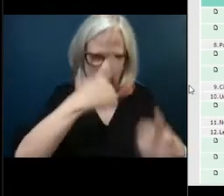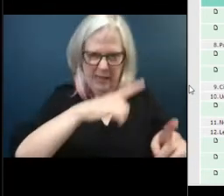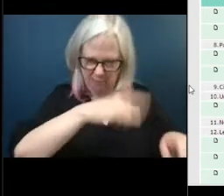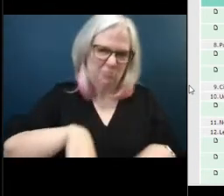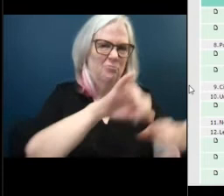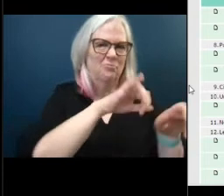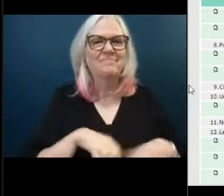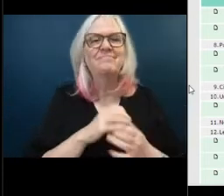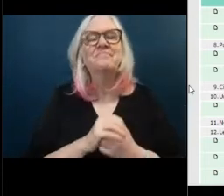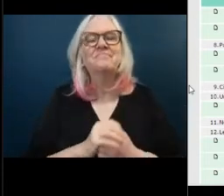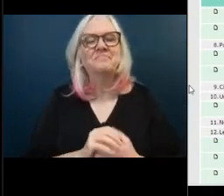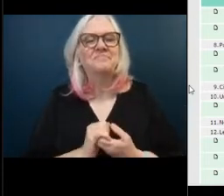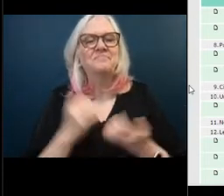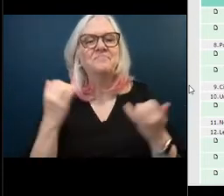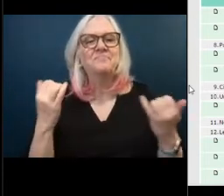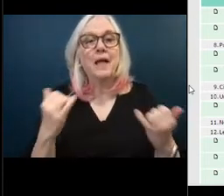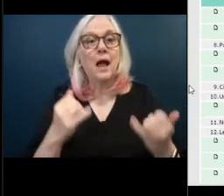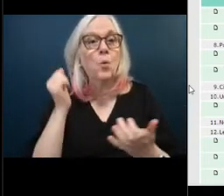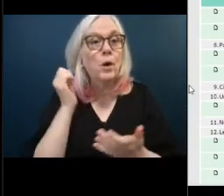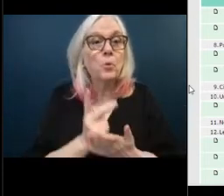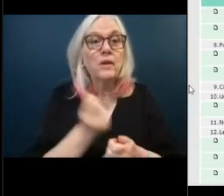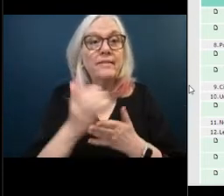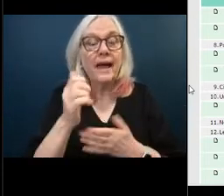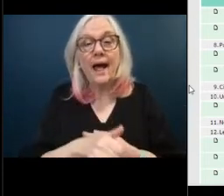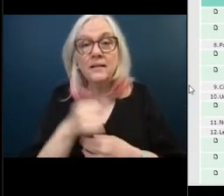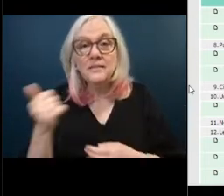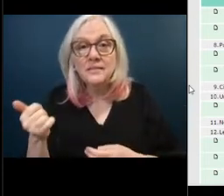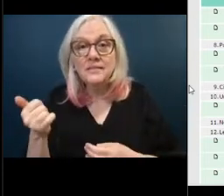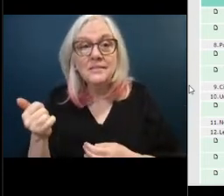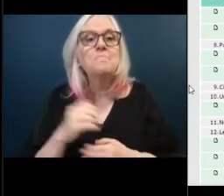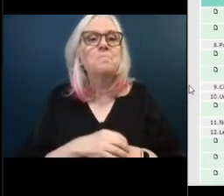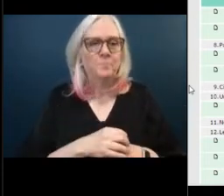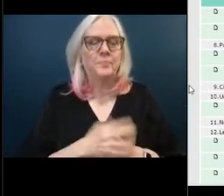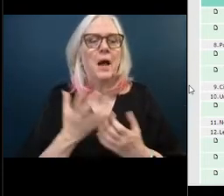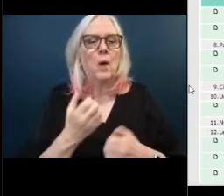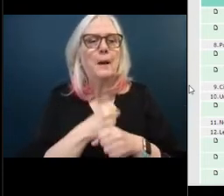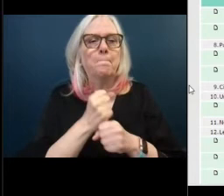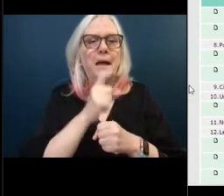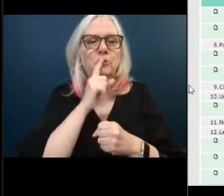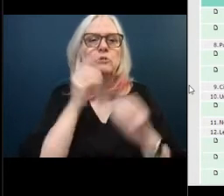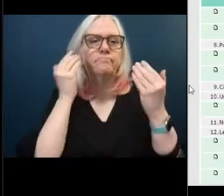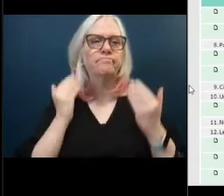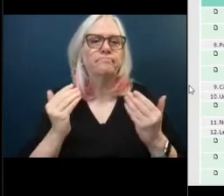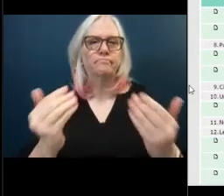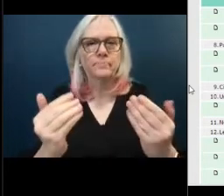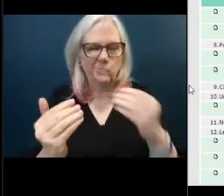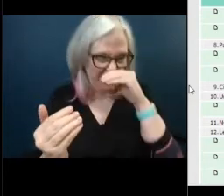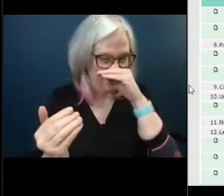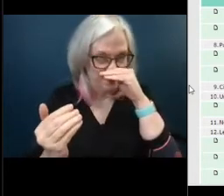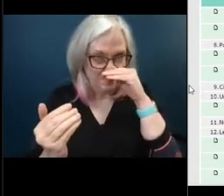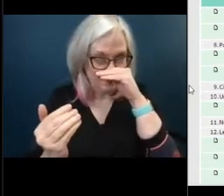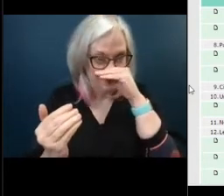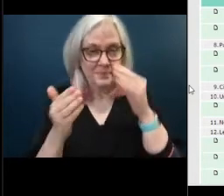we approved everything else yes we did i make sure moving on to public hearing uh